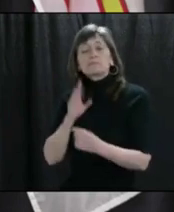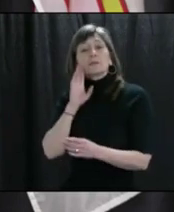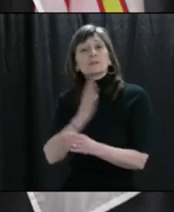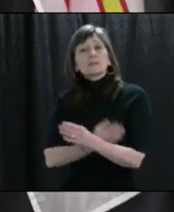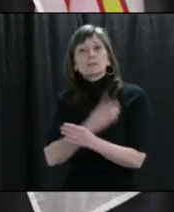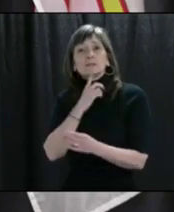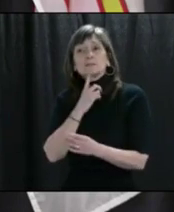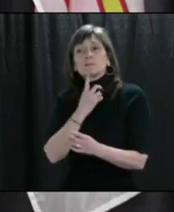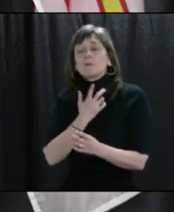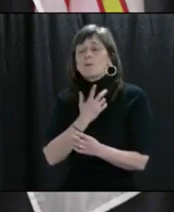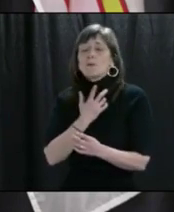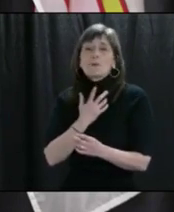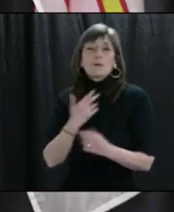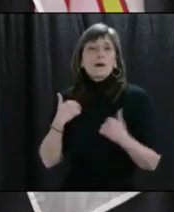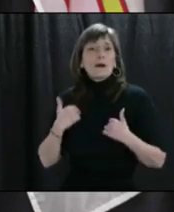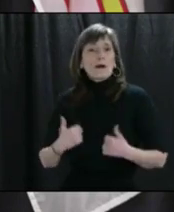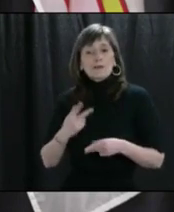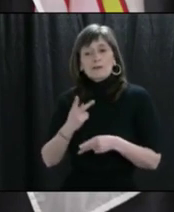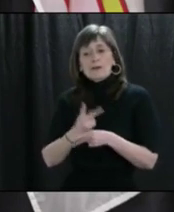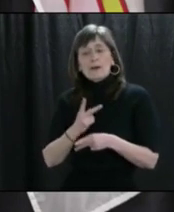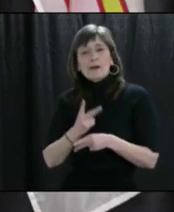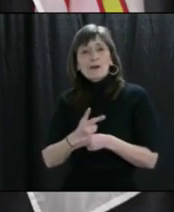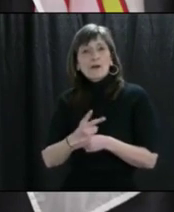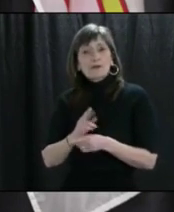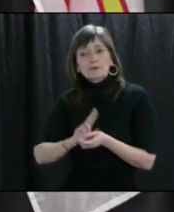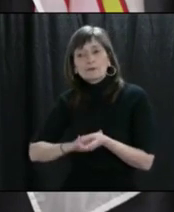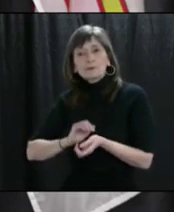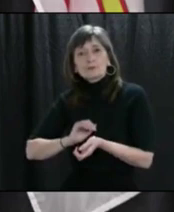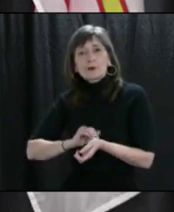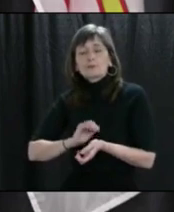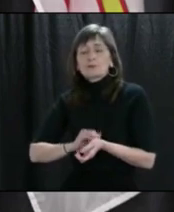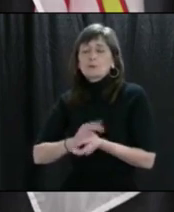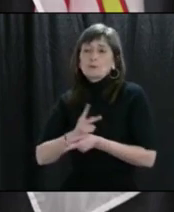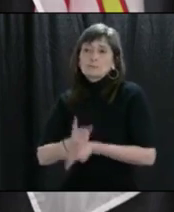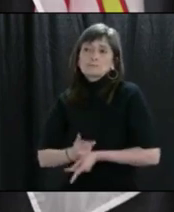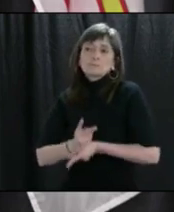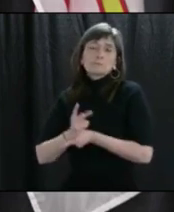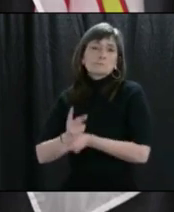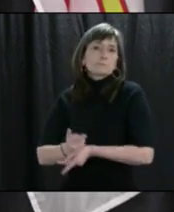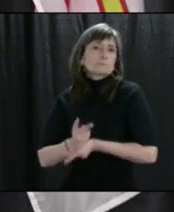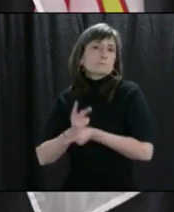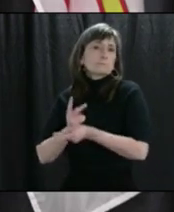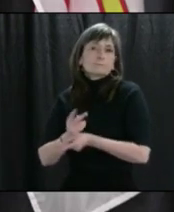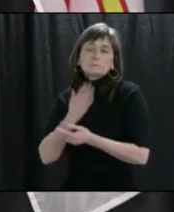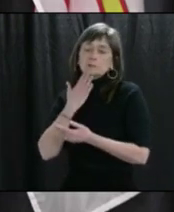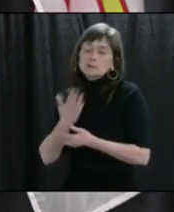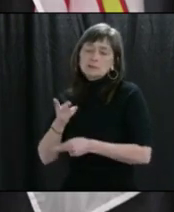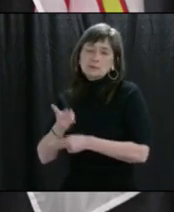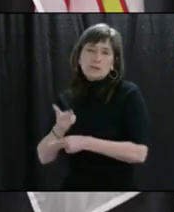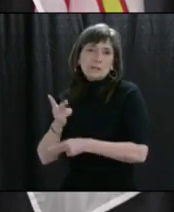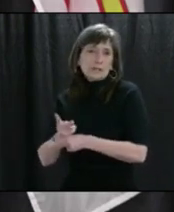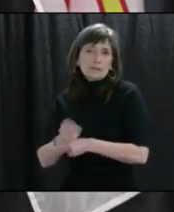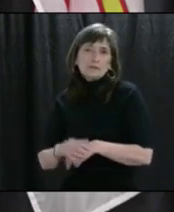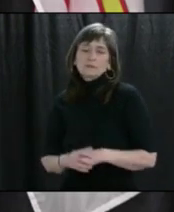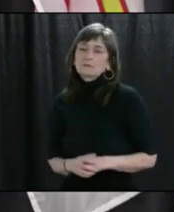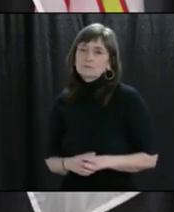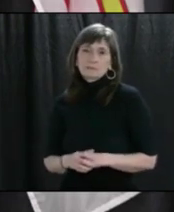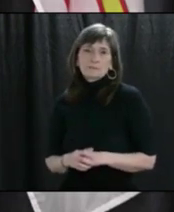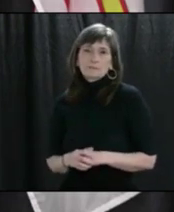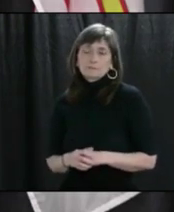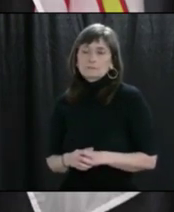to help his father. He also said that the seriousness of COVID-19, this virus,